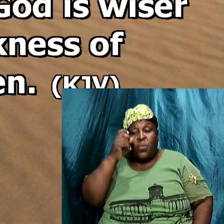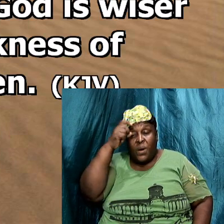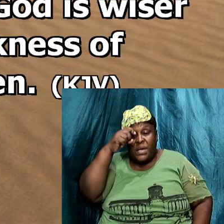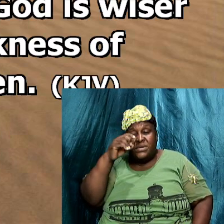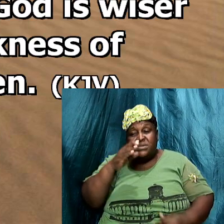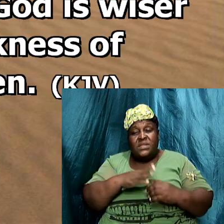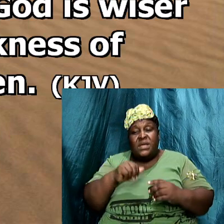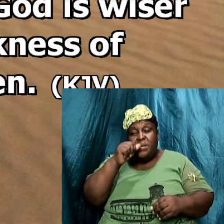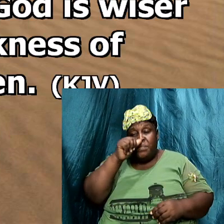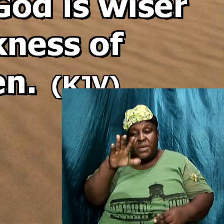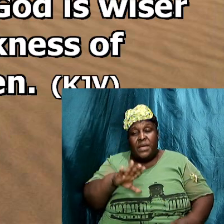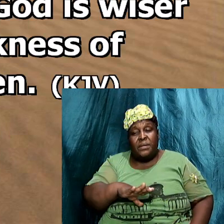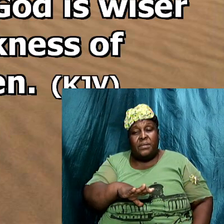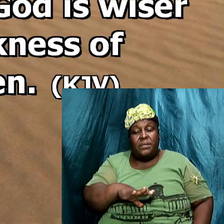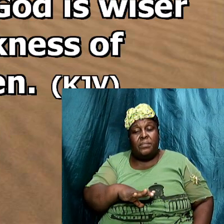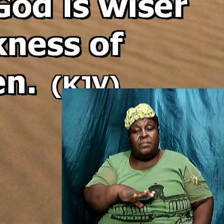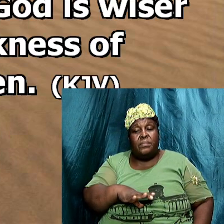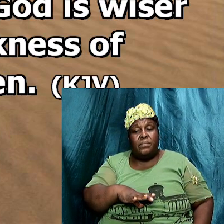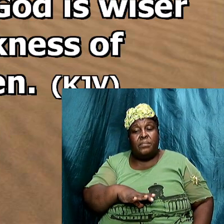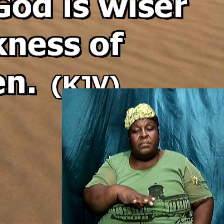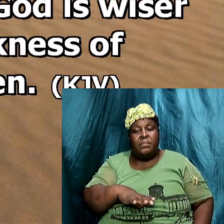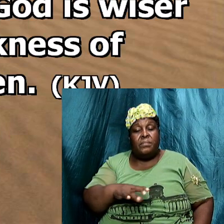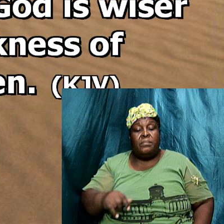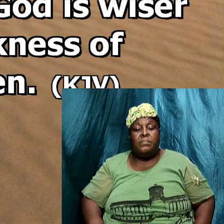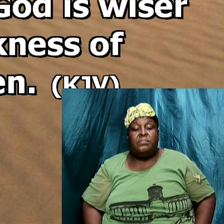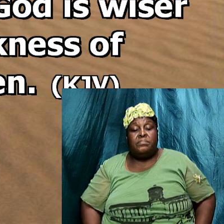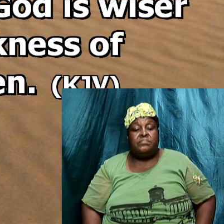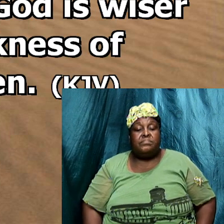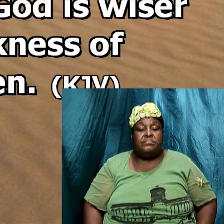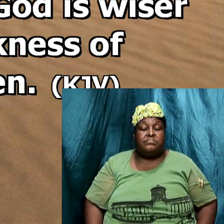God And the wisdom of God